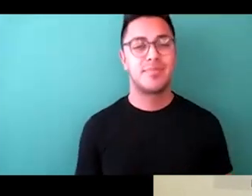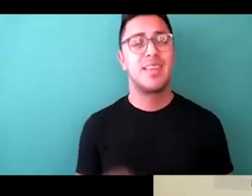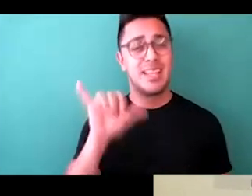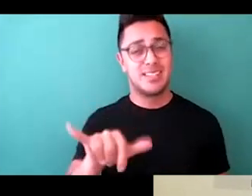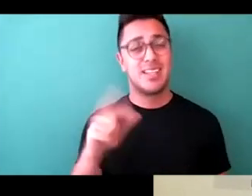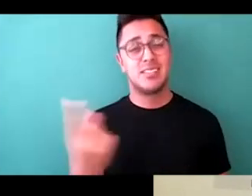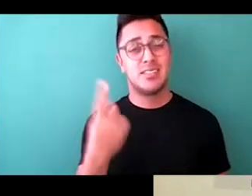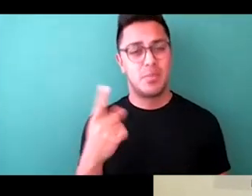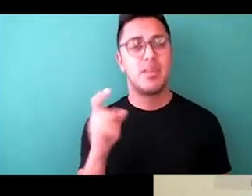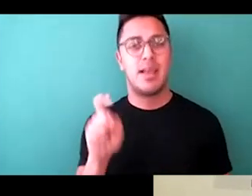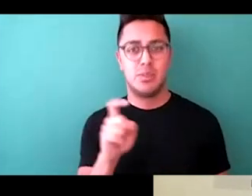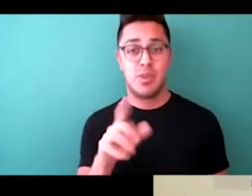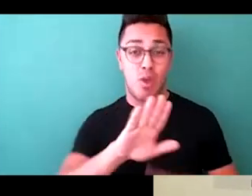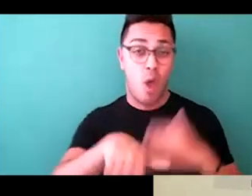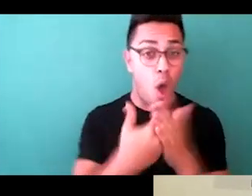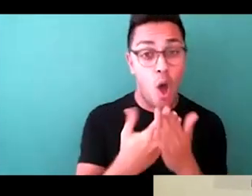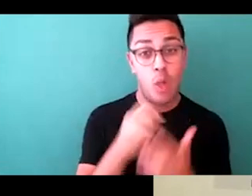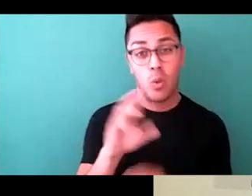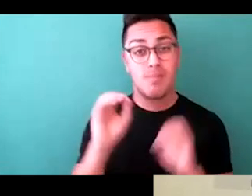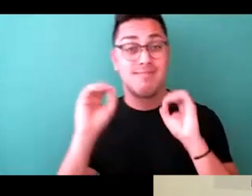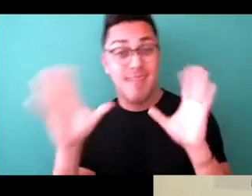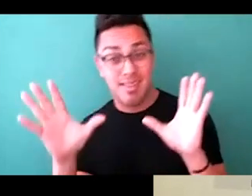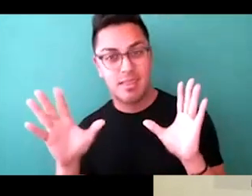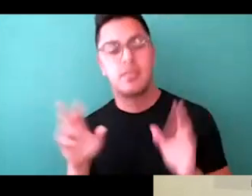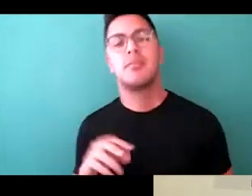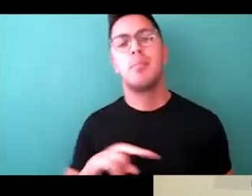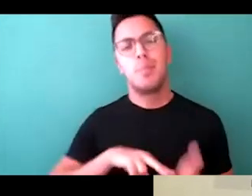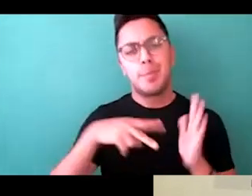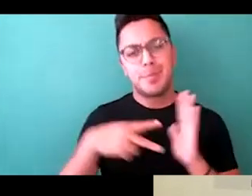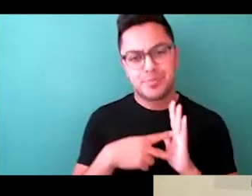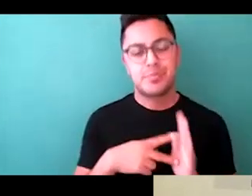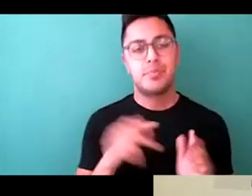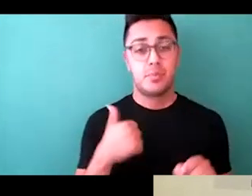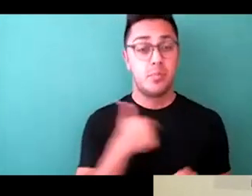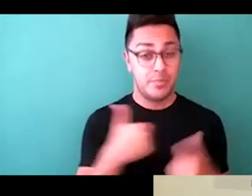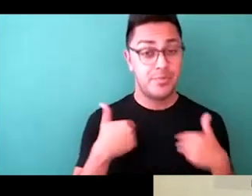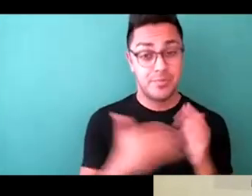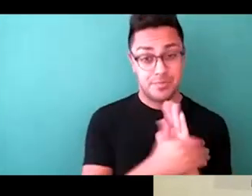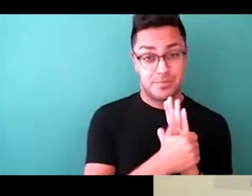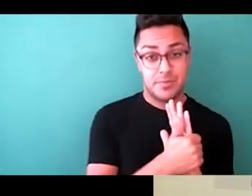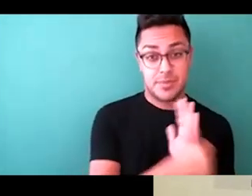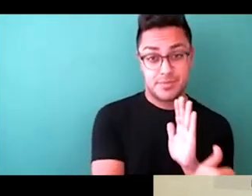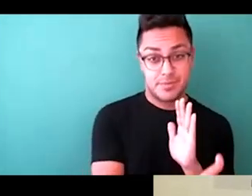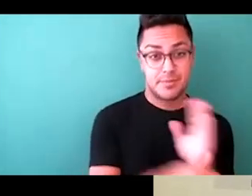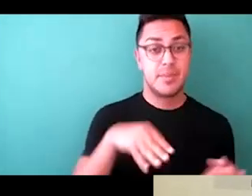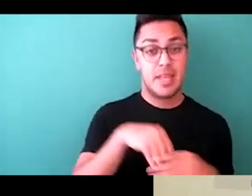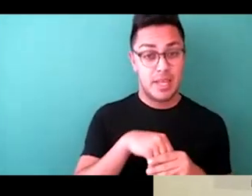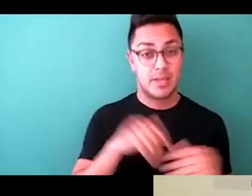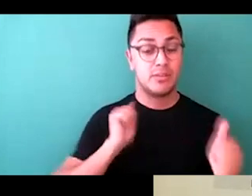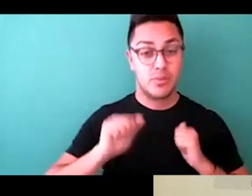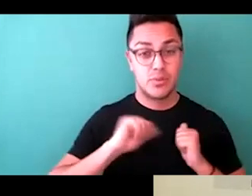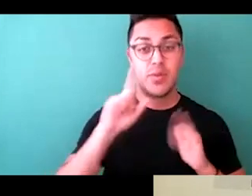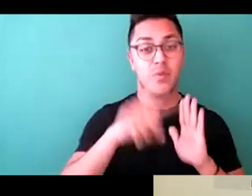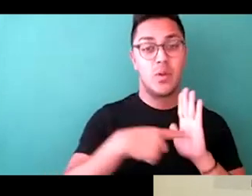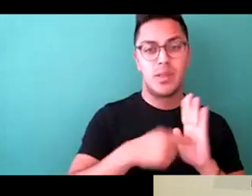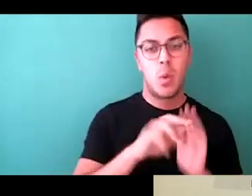to be all or nothing? Meaning, could we have talent in a show, for example, or a